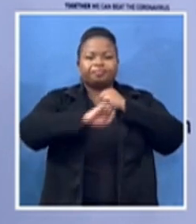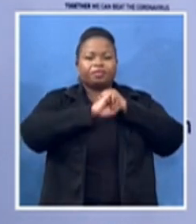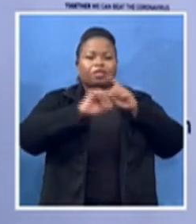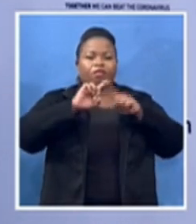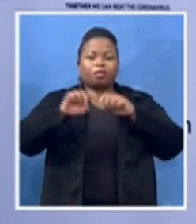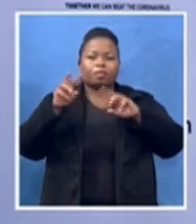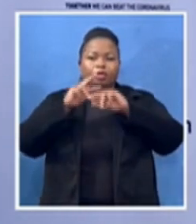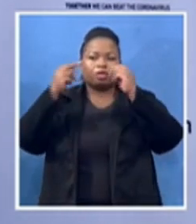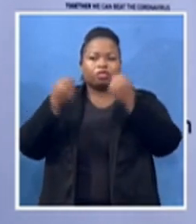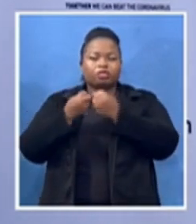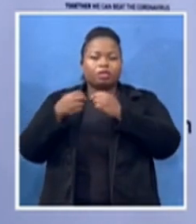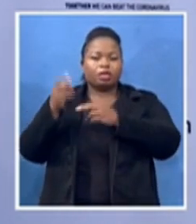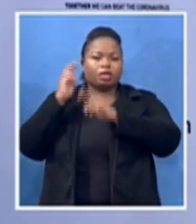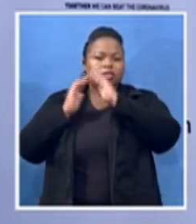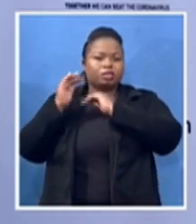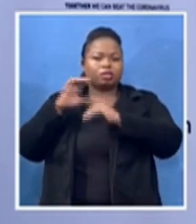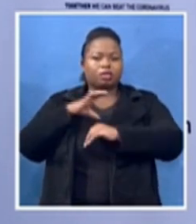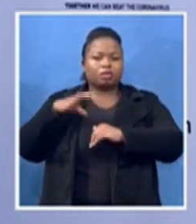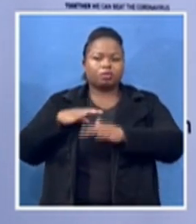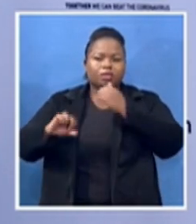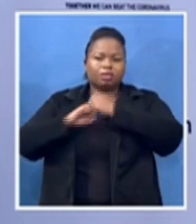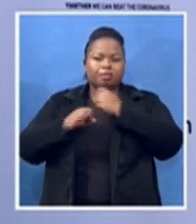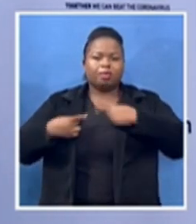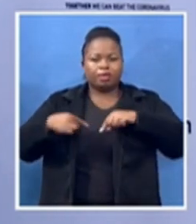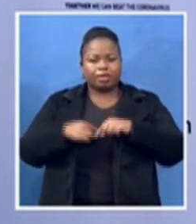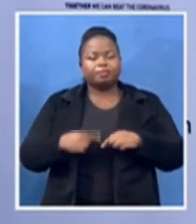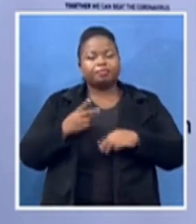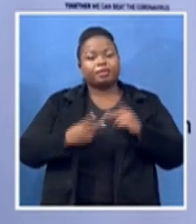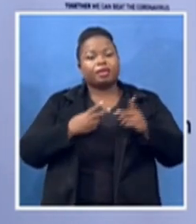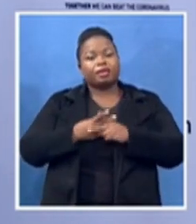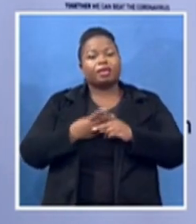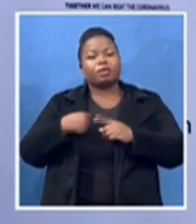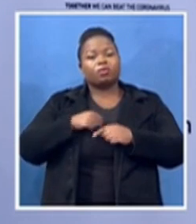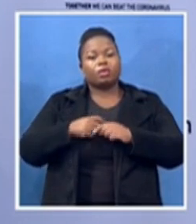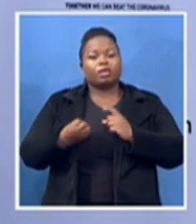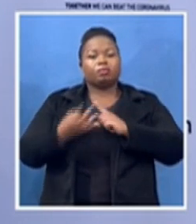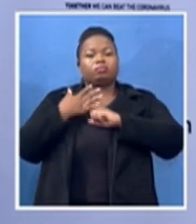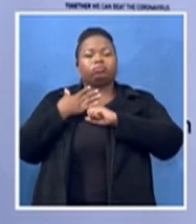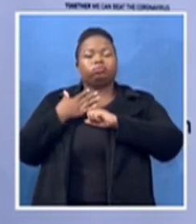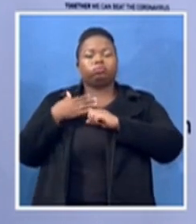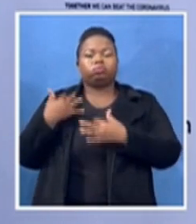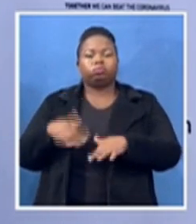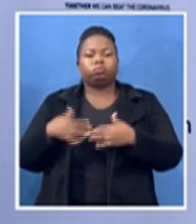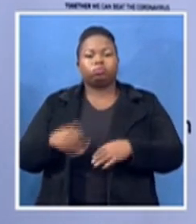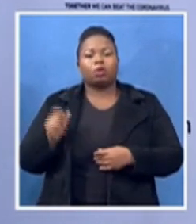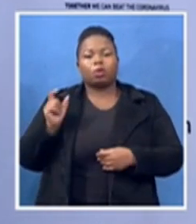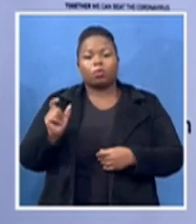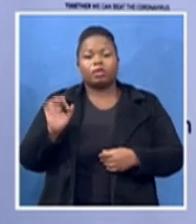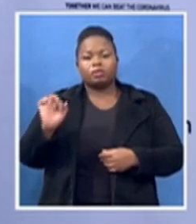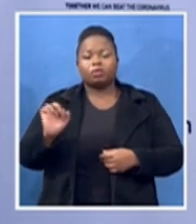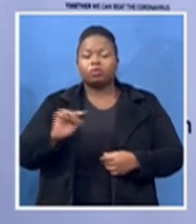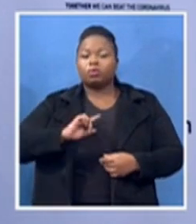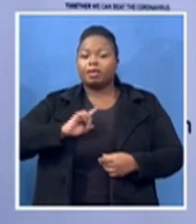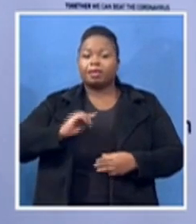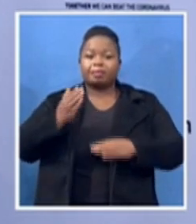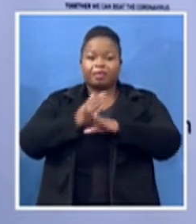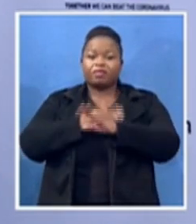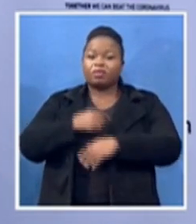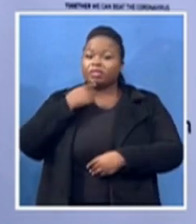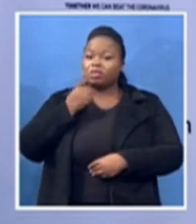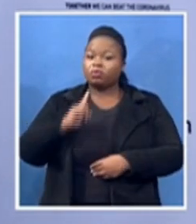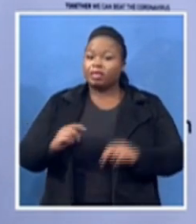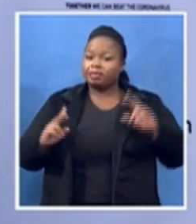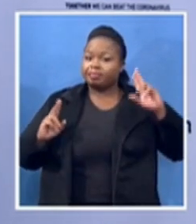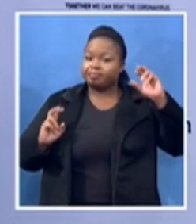are also strongly influenced by her words when she said i quote this work is not for yourself